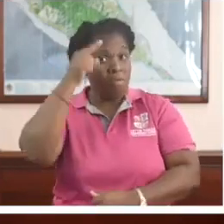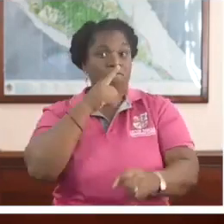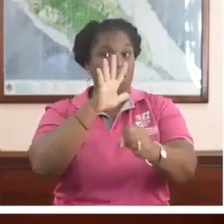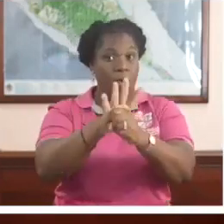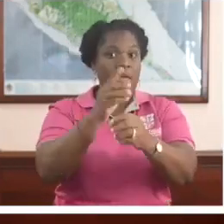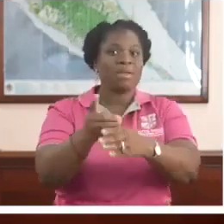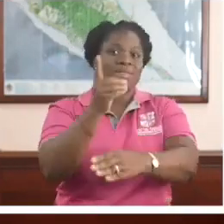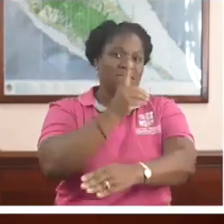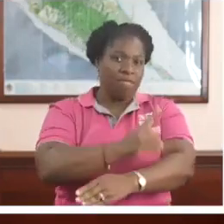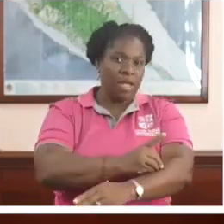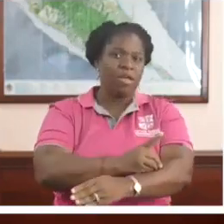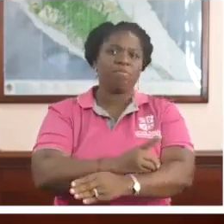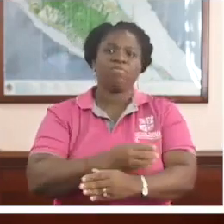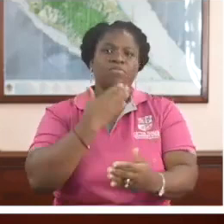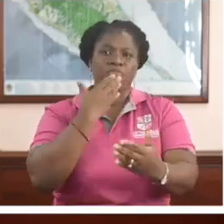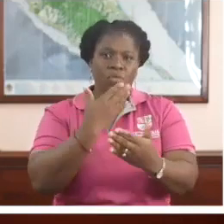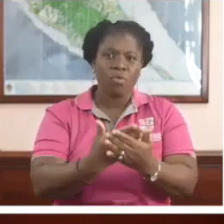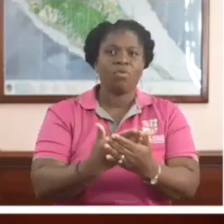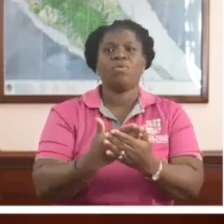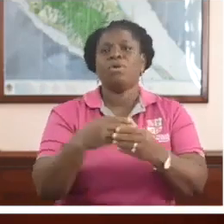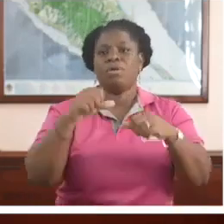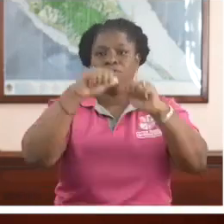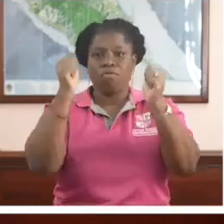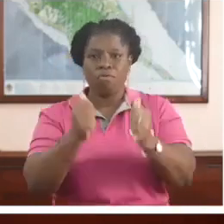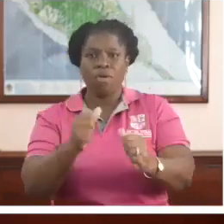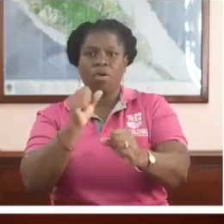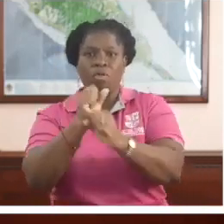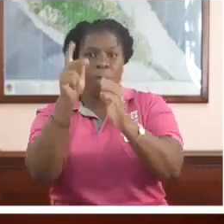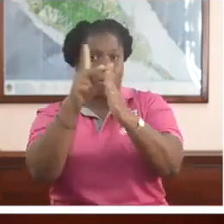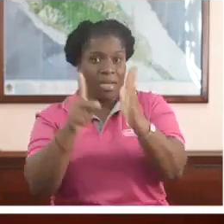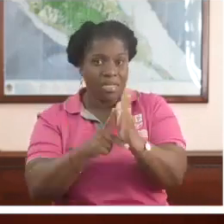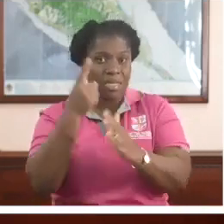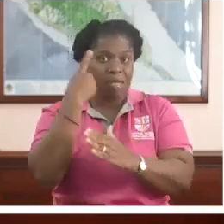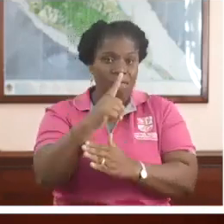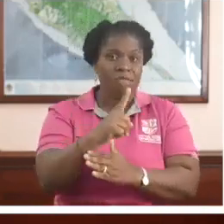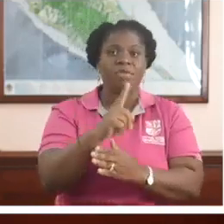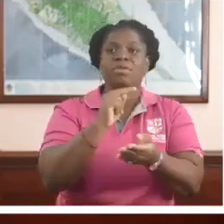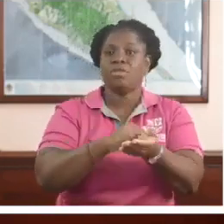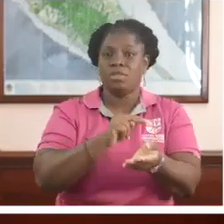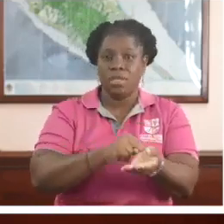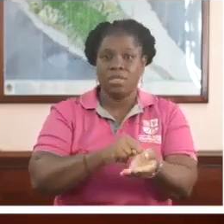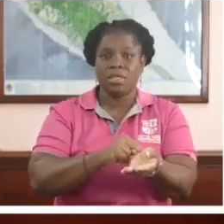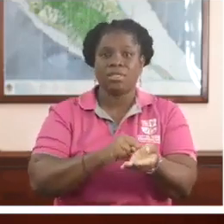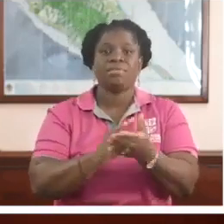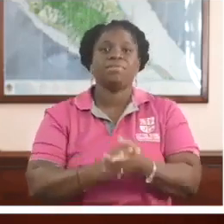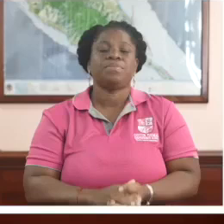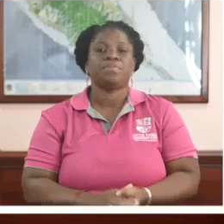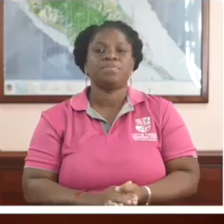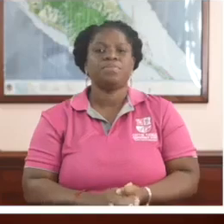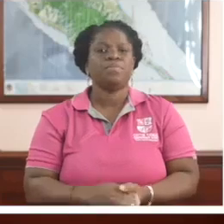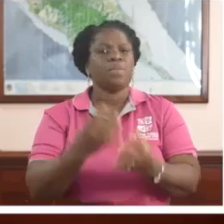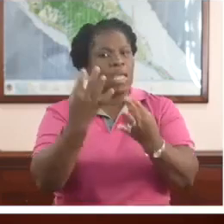develop and implement the strategic priorities and policy framework necessary to promote the development of a highly skilled